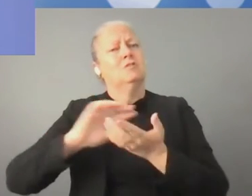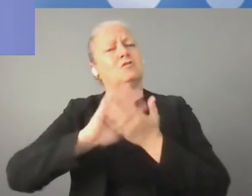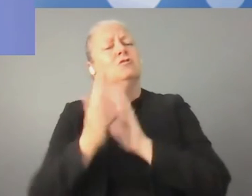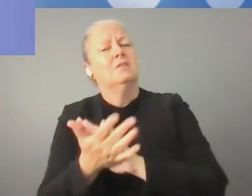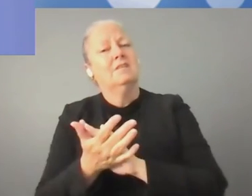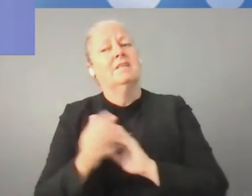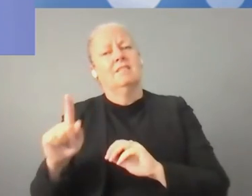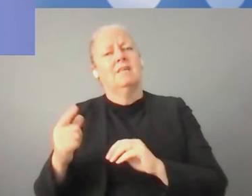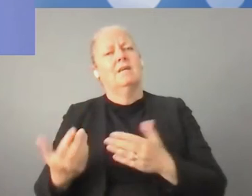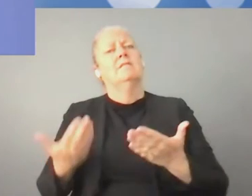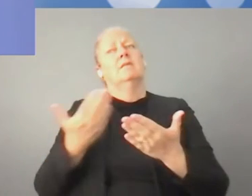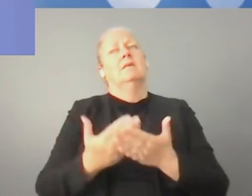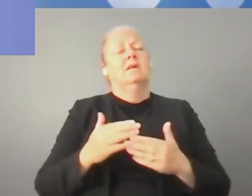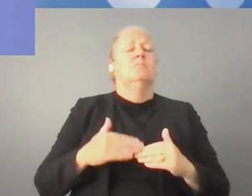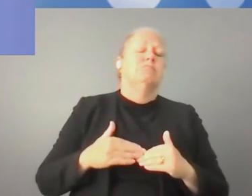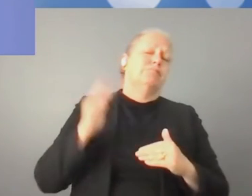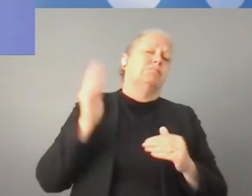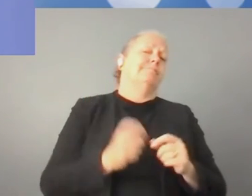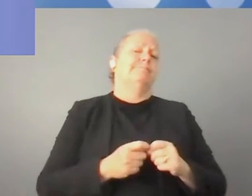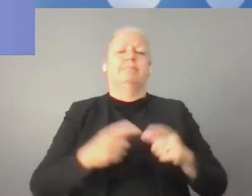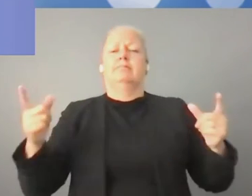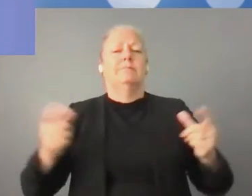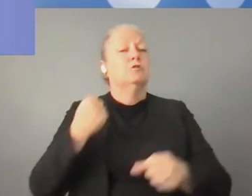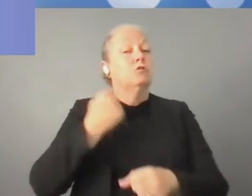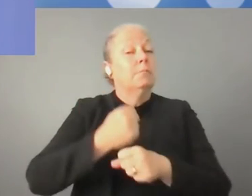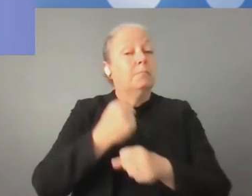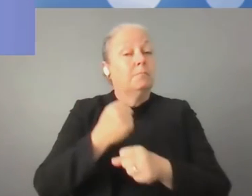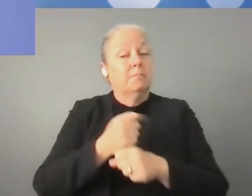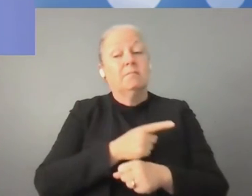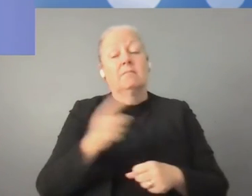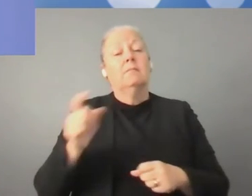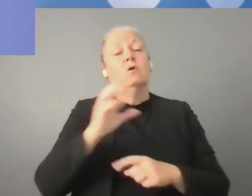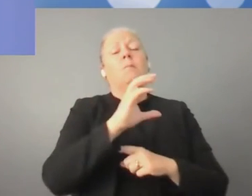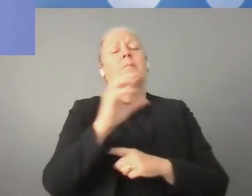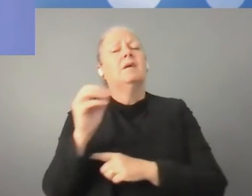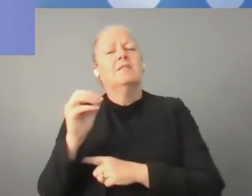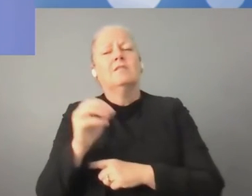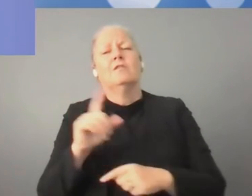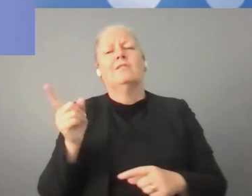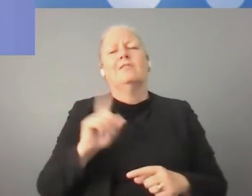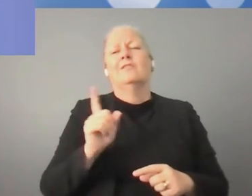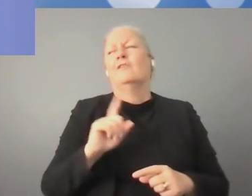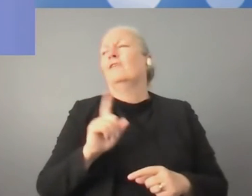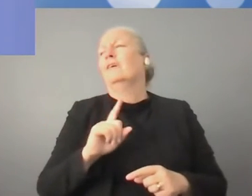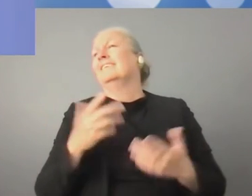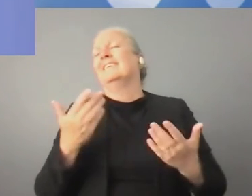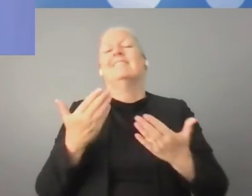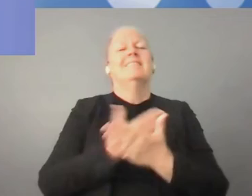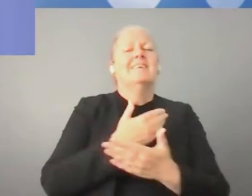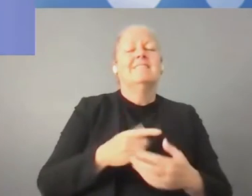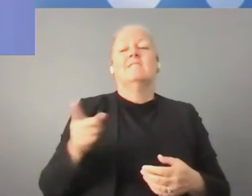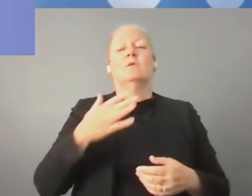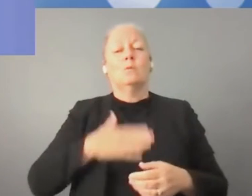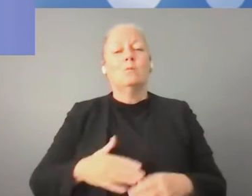jobs. These companies usually do not have sufficient resources to employ experts,